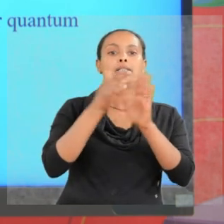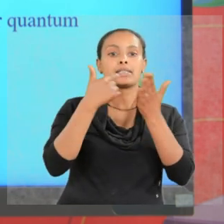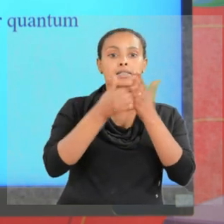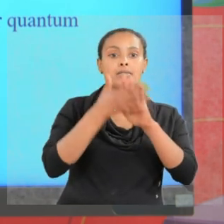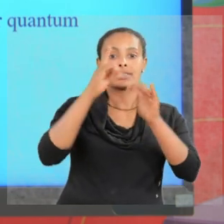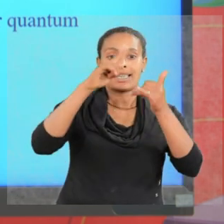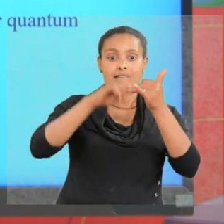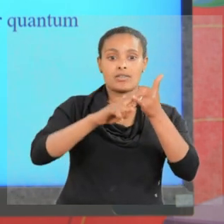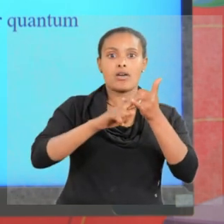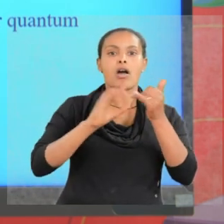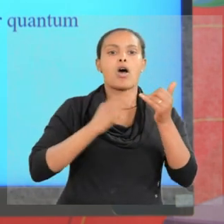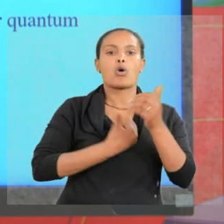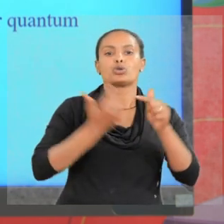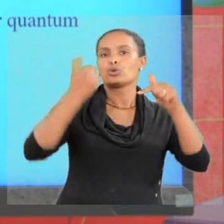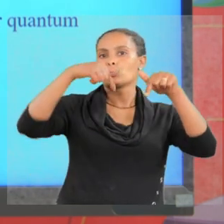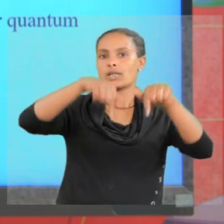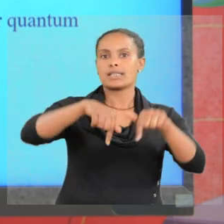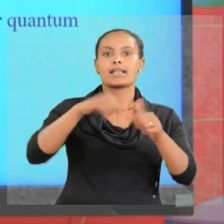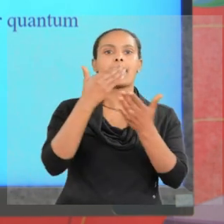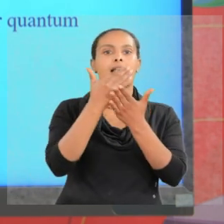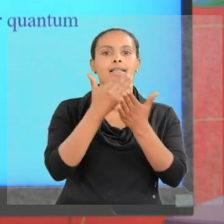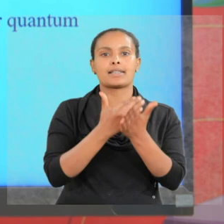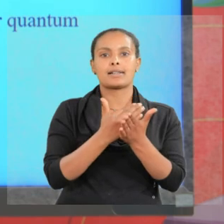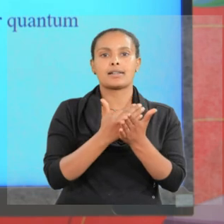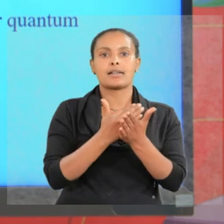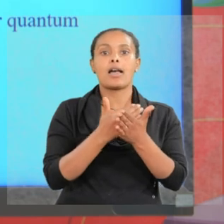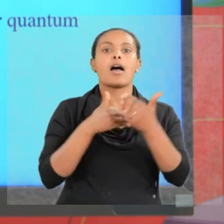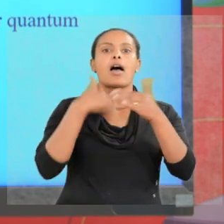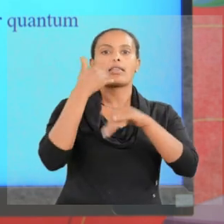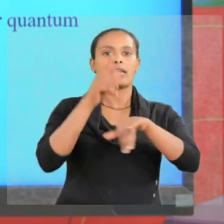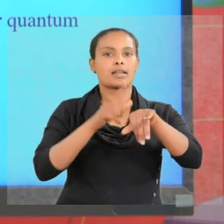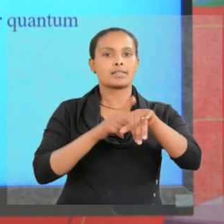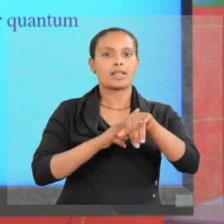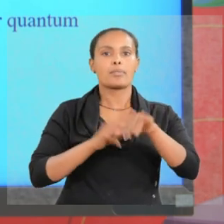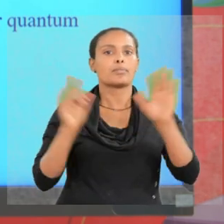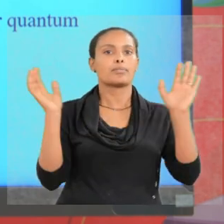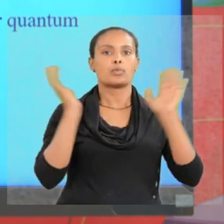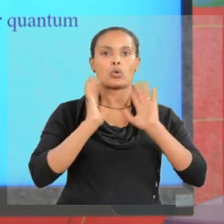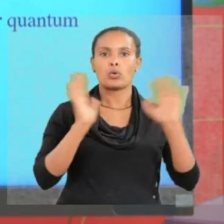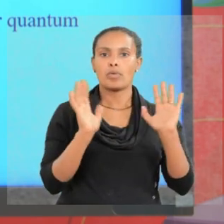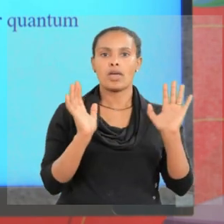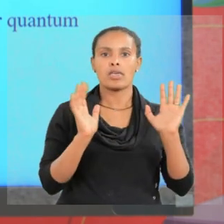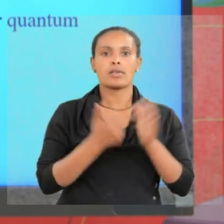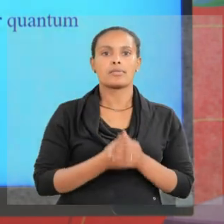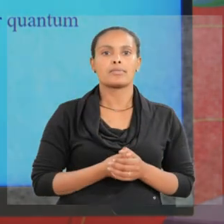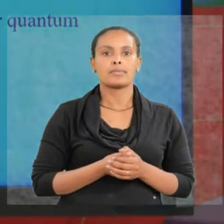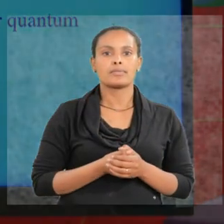to the end of our today's lesson. Until next time, goodbye.